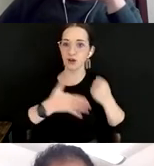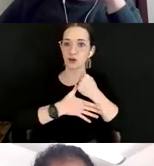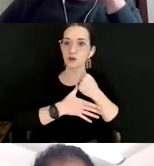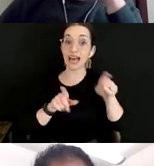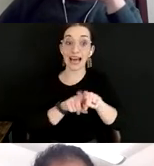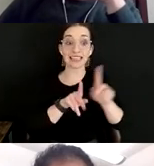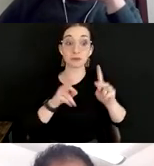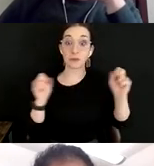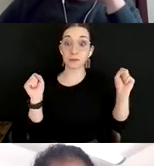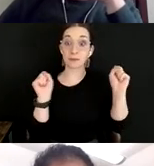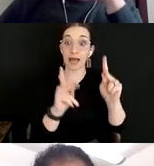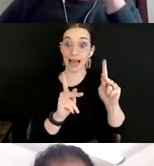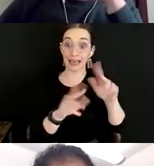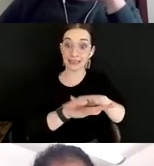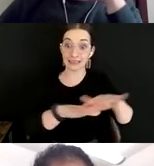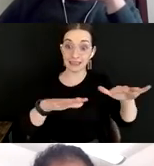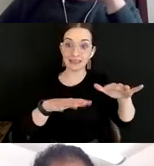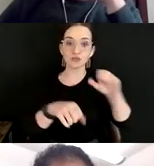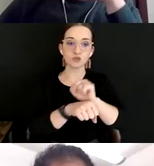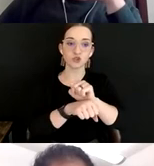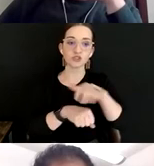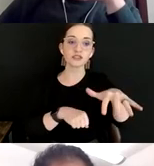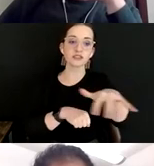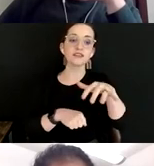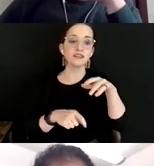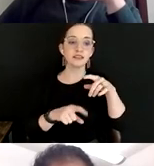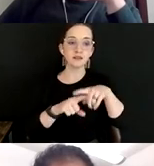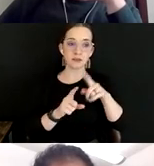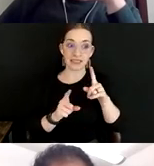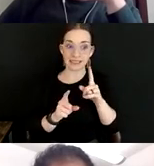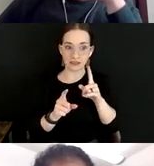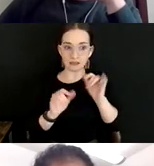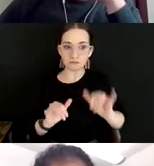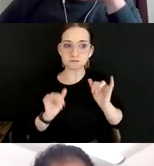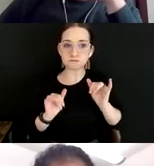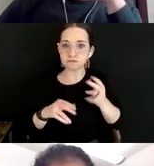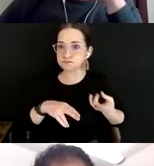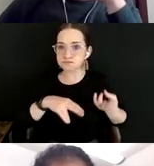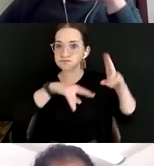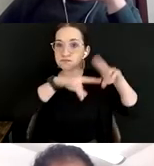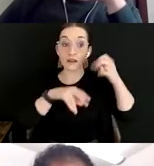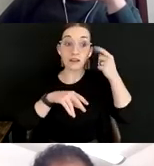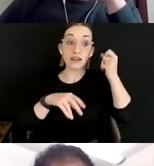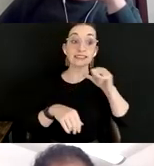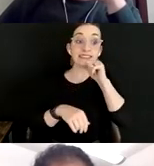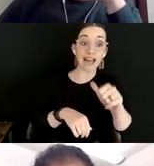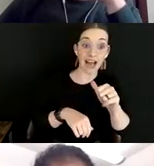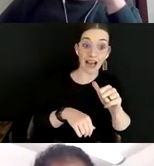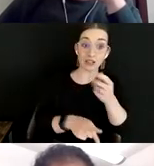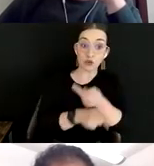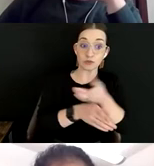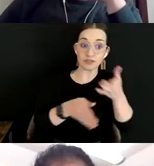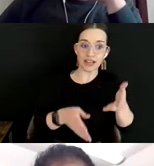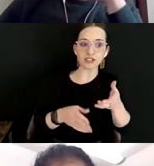However, the amount it's grown in importance is really different. For non-supervisors, the shift is about 22%,